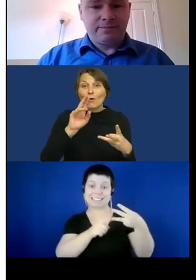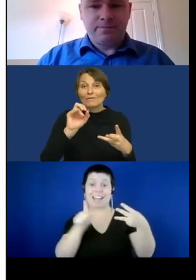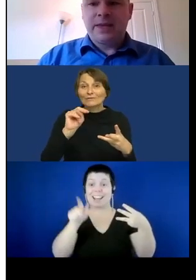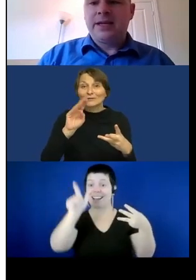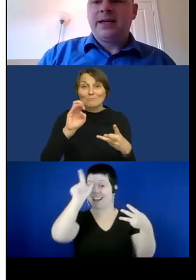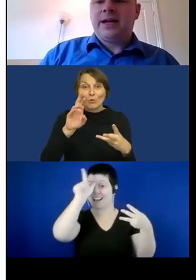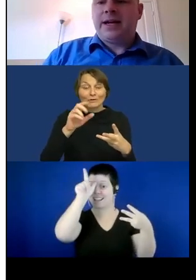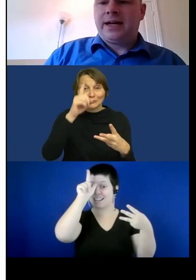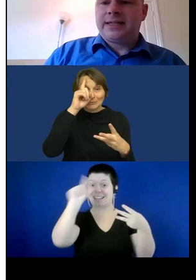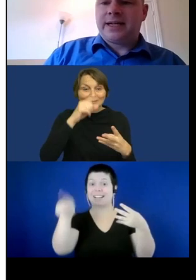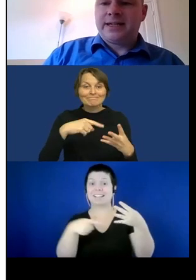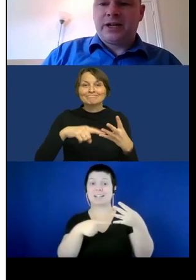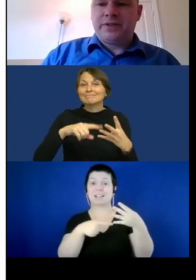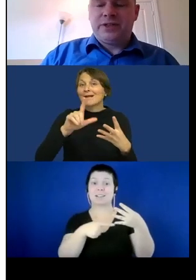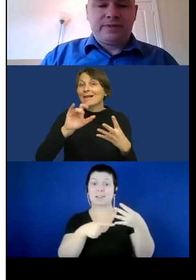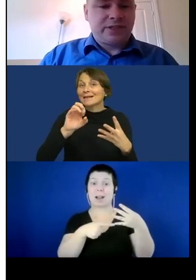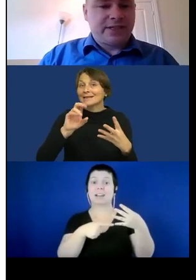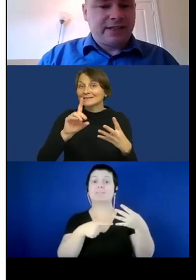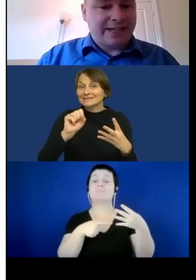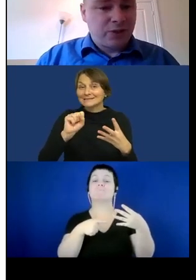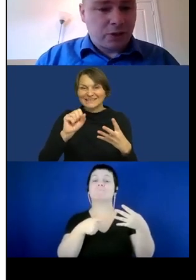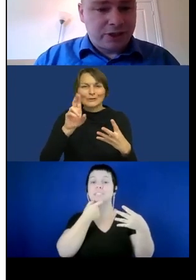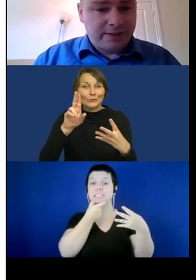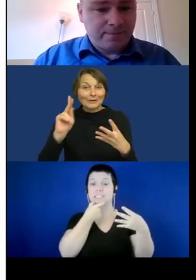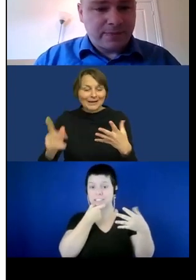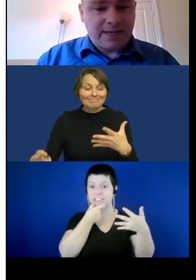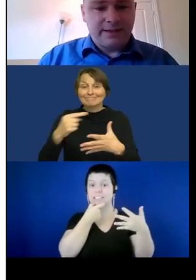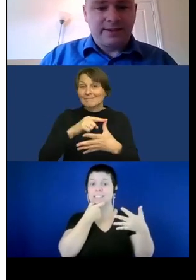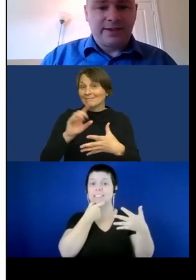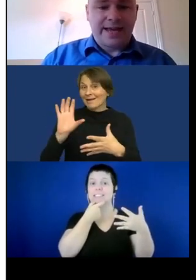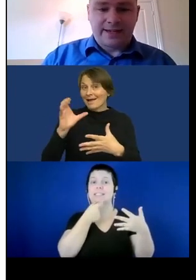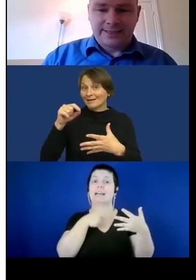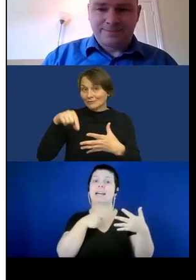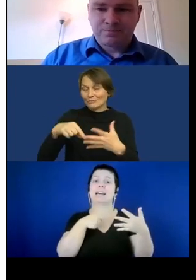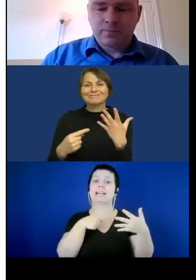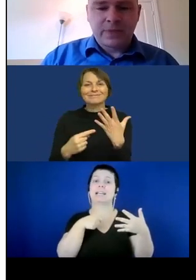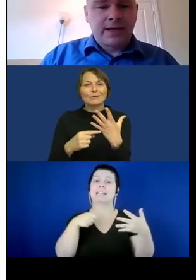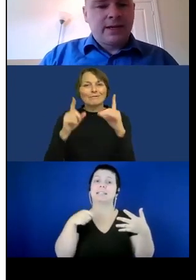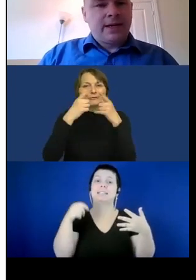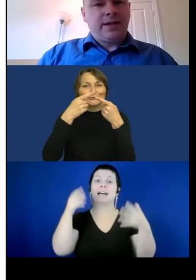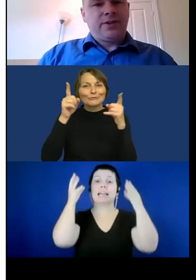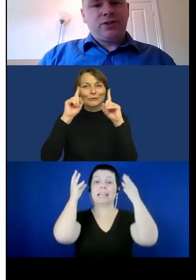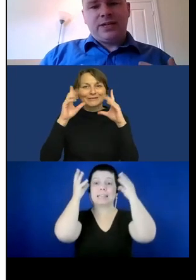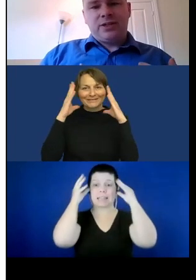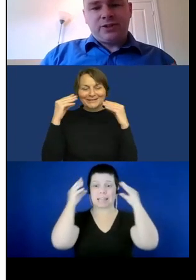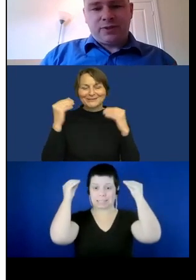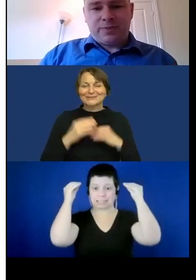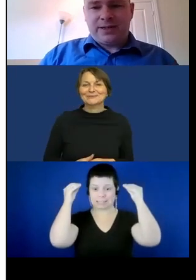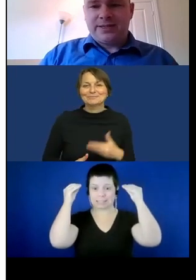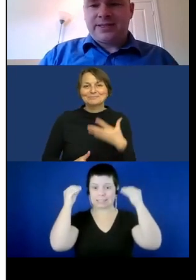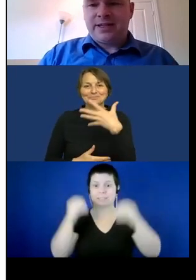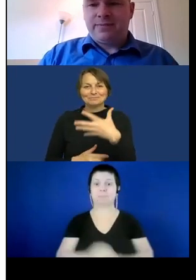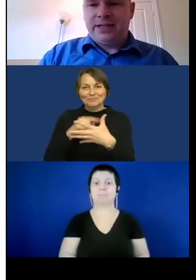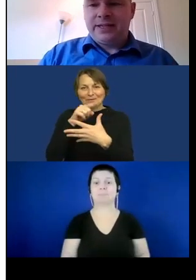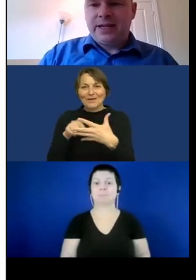Kingdom and Eindhoven University of Technology in the Netherlands. And the two industrial